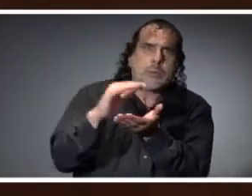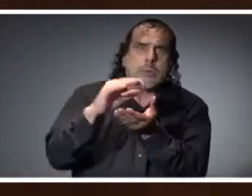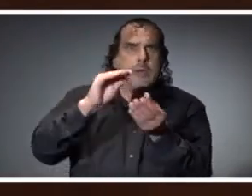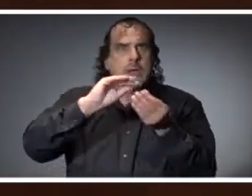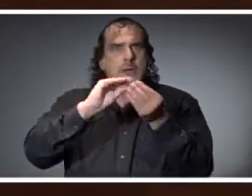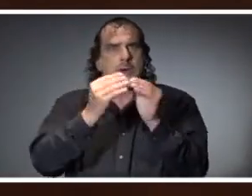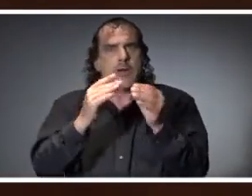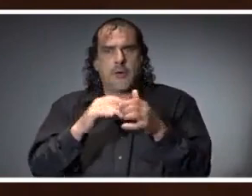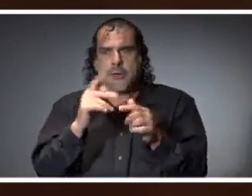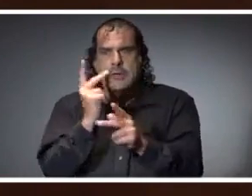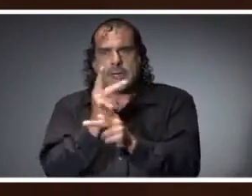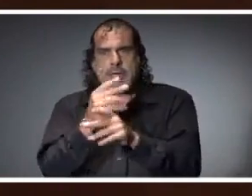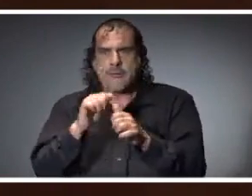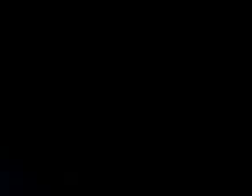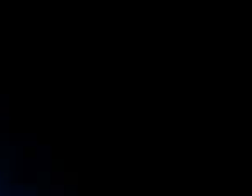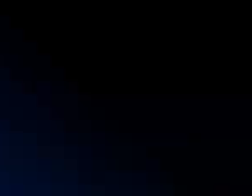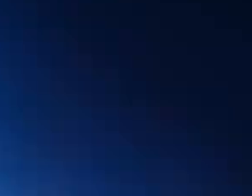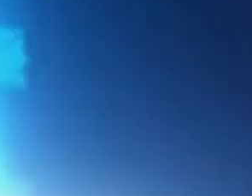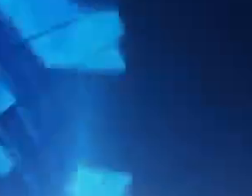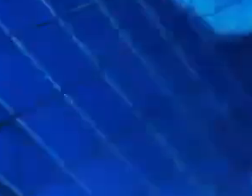activities that we're trying to do.